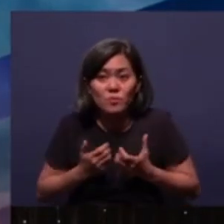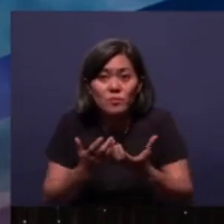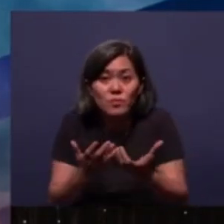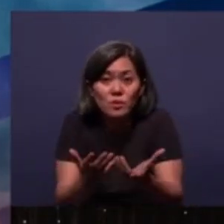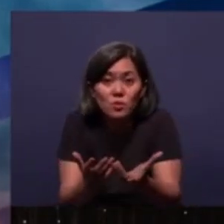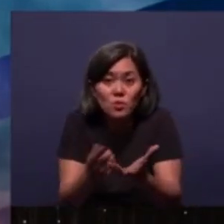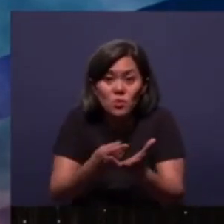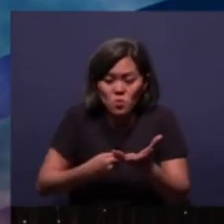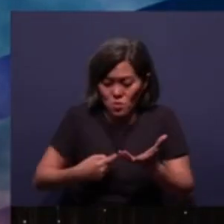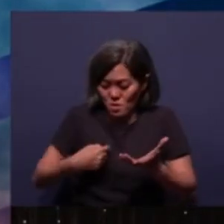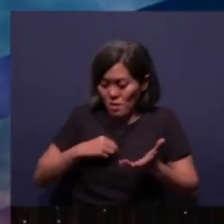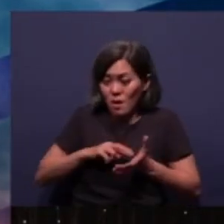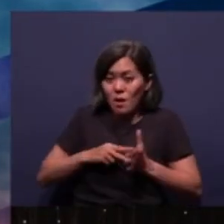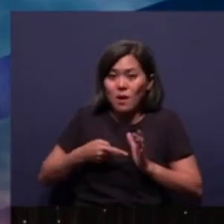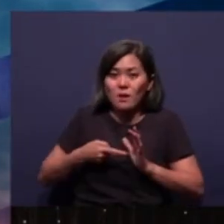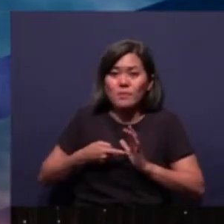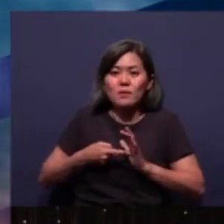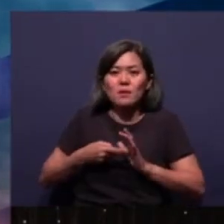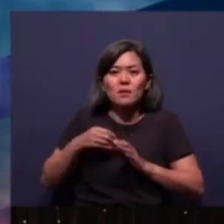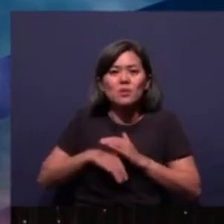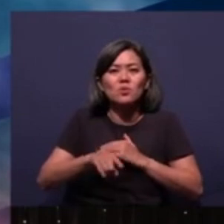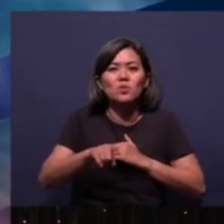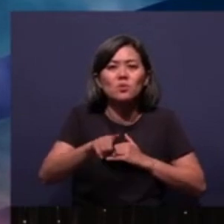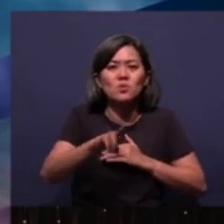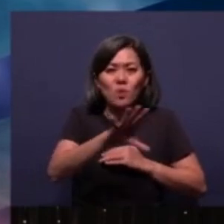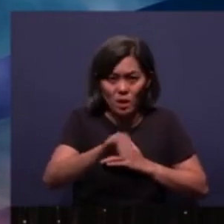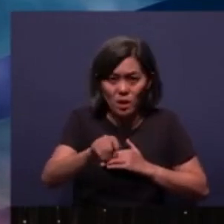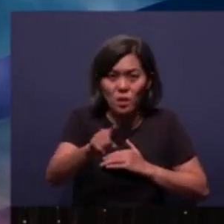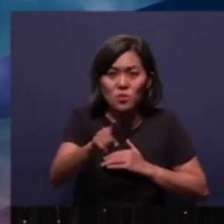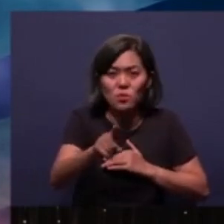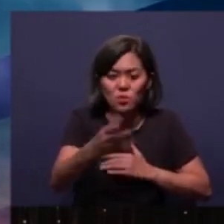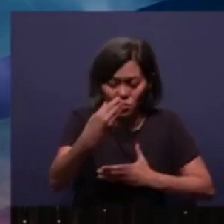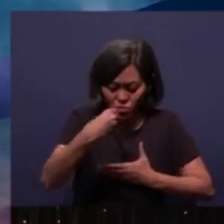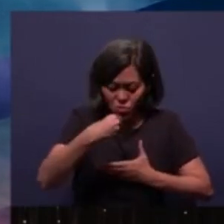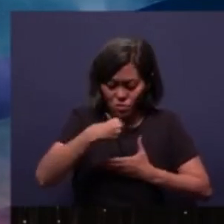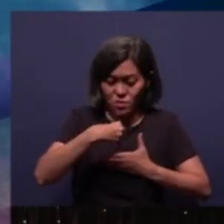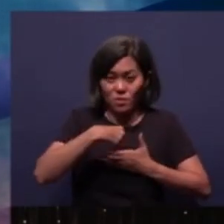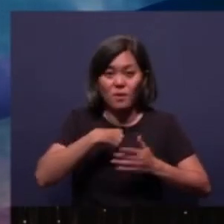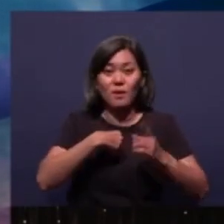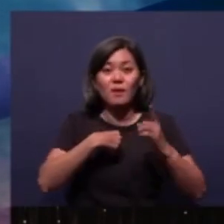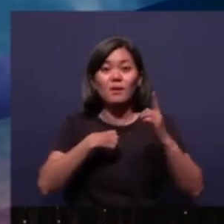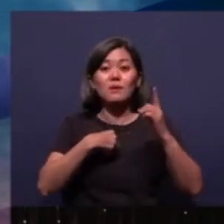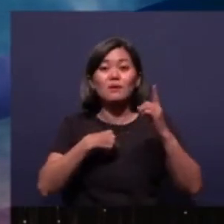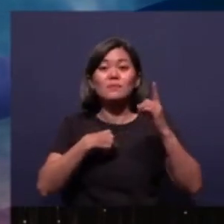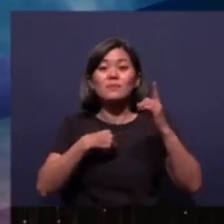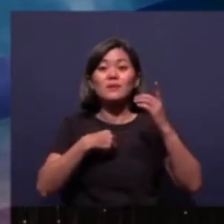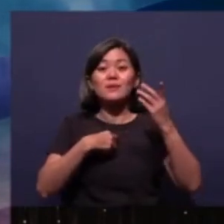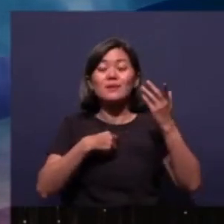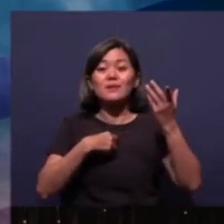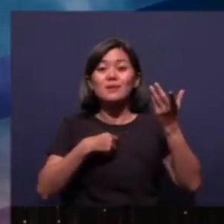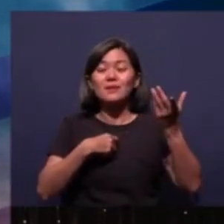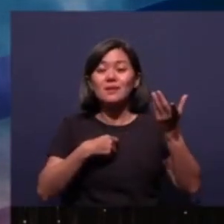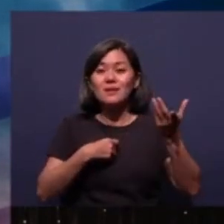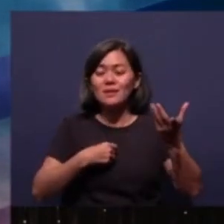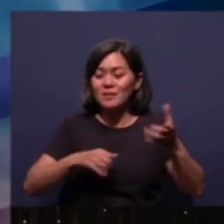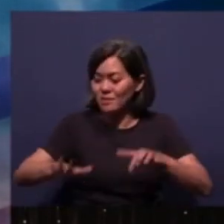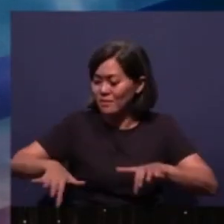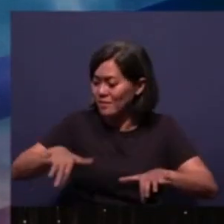admit to what I mean In you and you in me